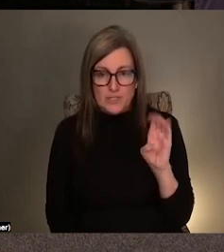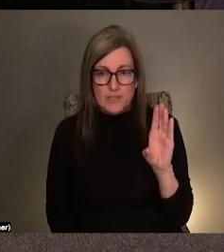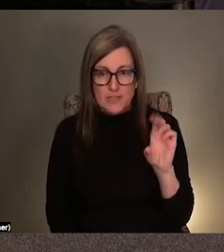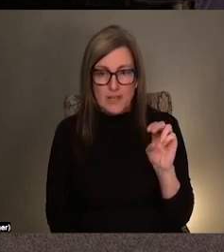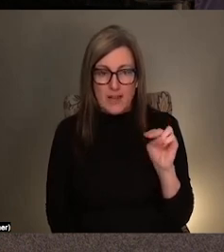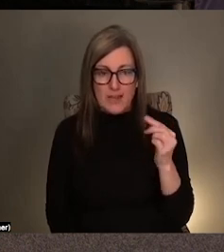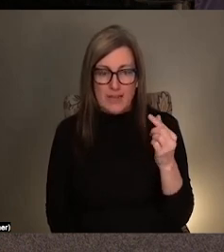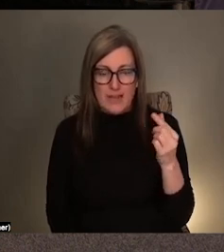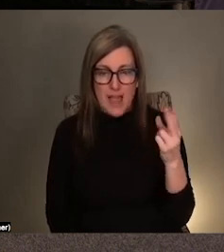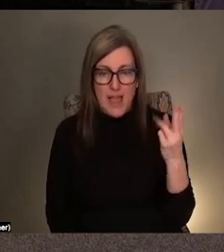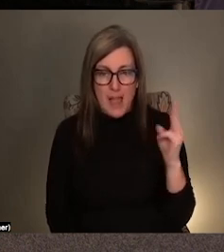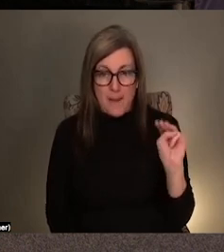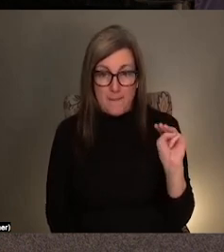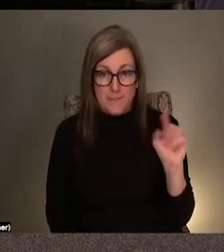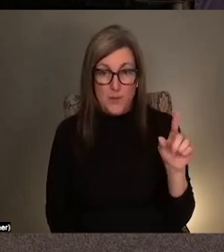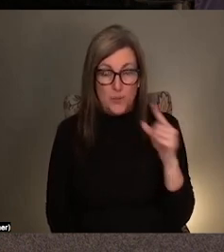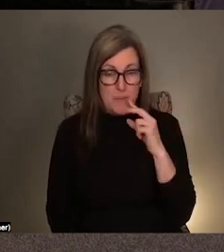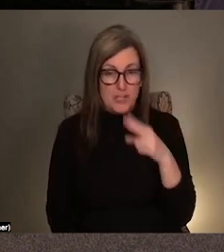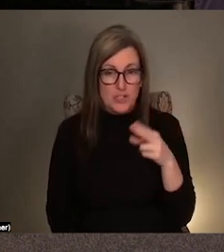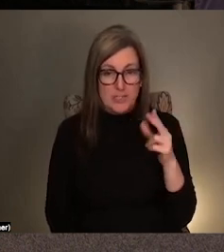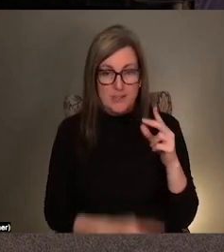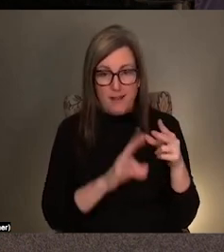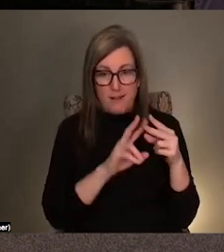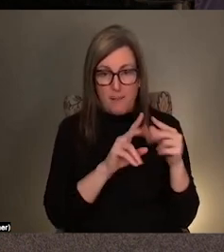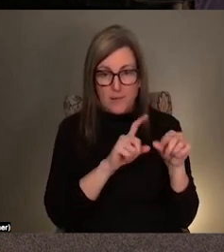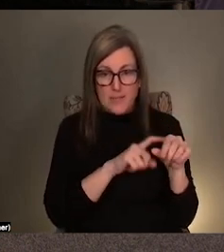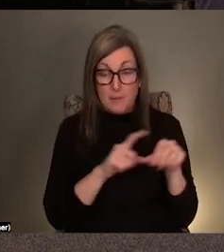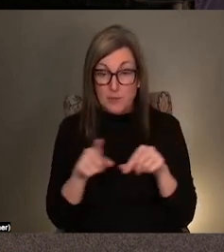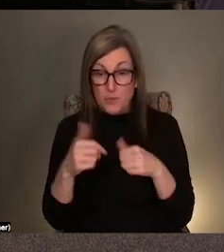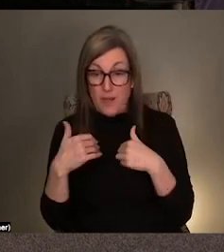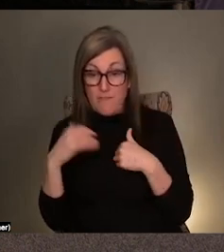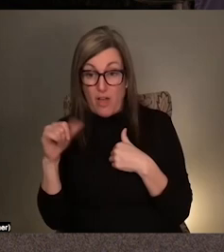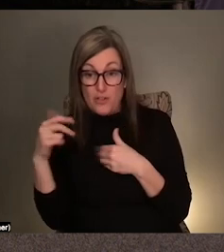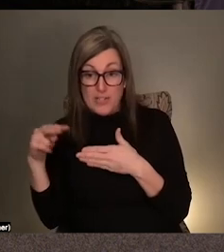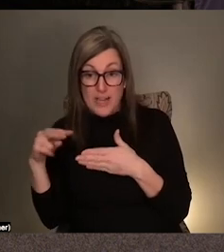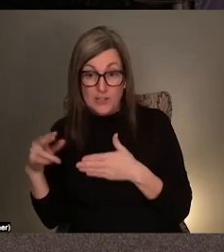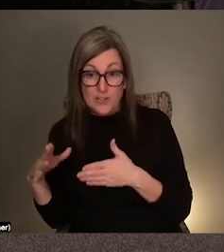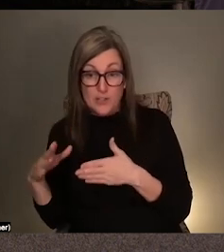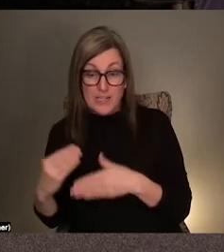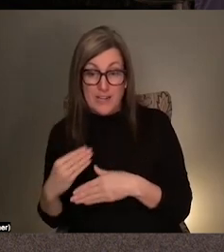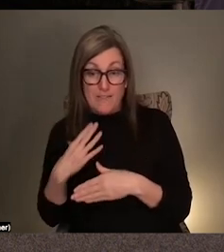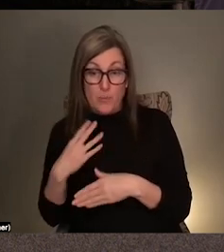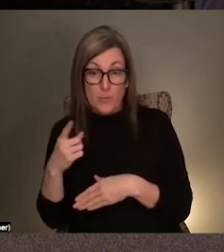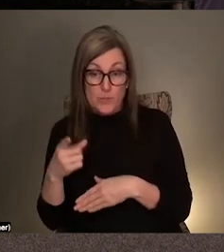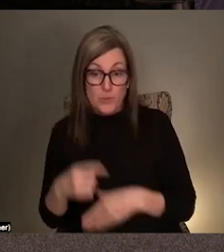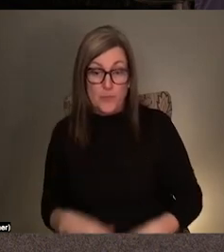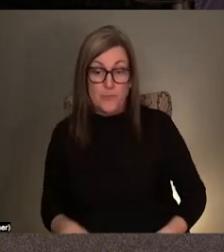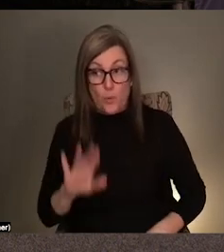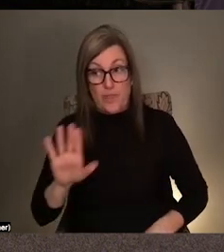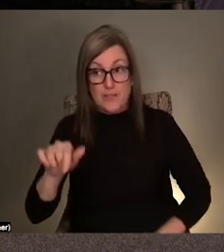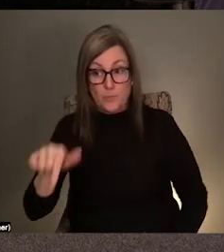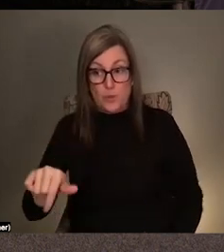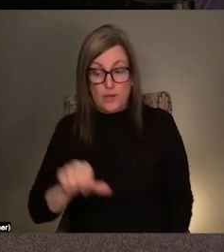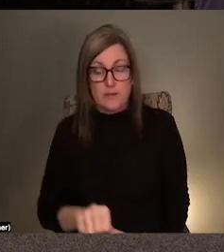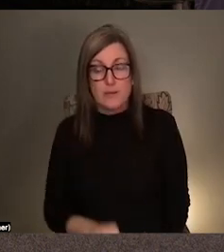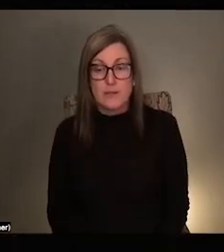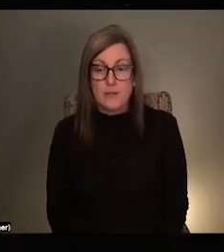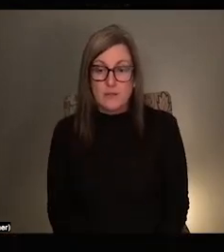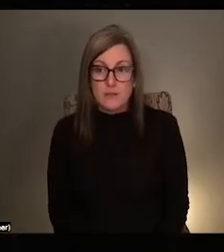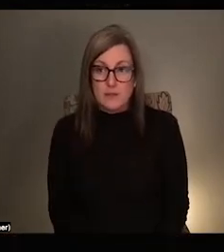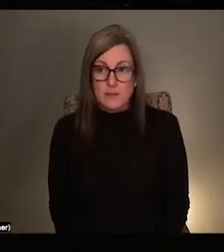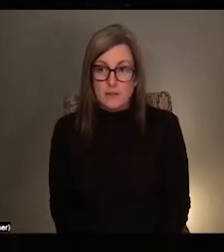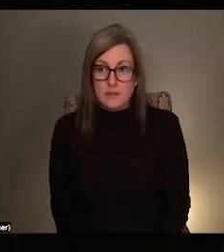dancers who excite you or may have influenced this work. Hmm. That's a good question. Yeah. well, Duran,